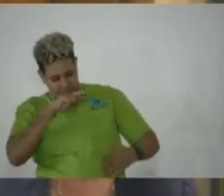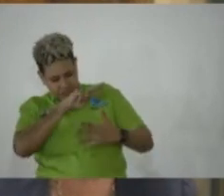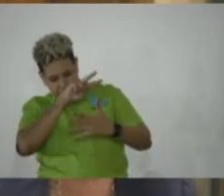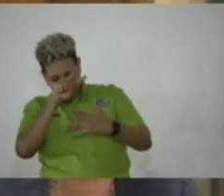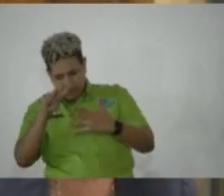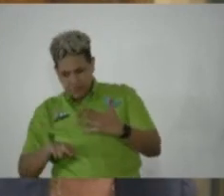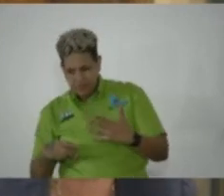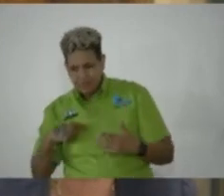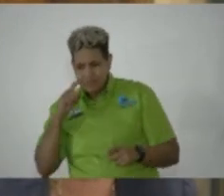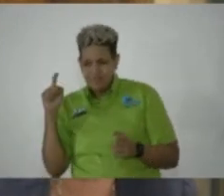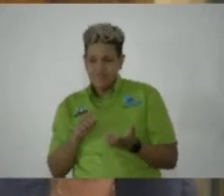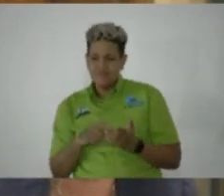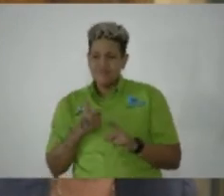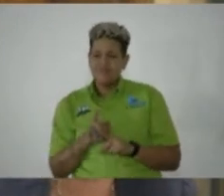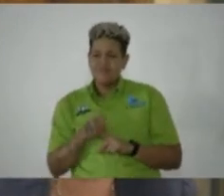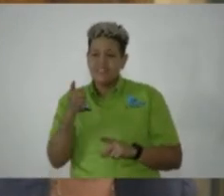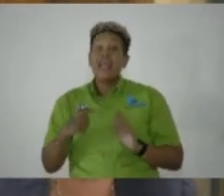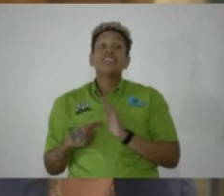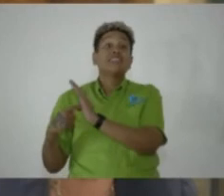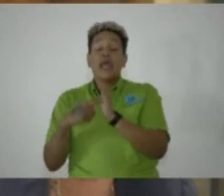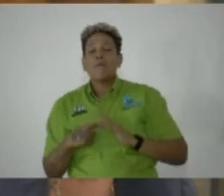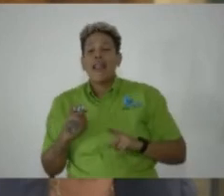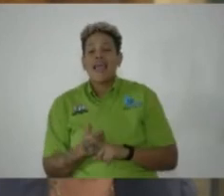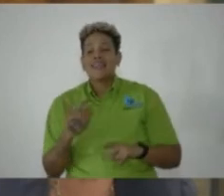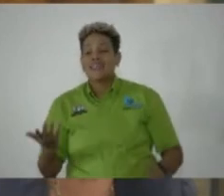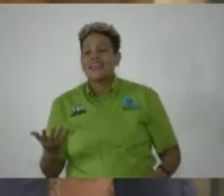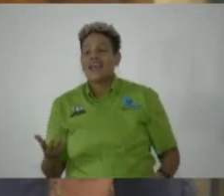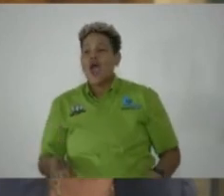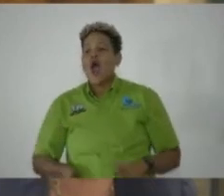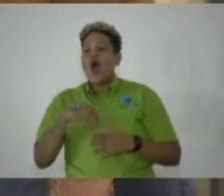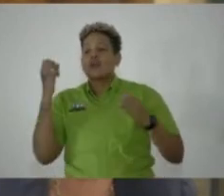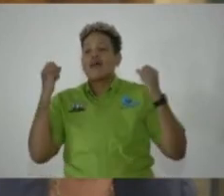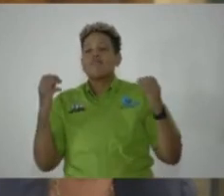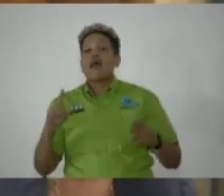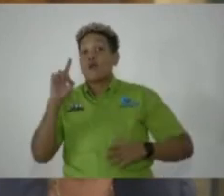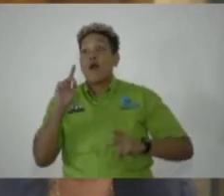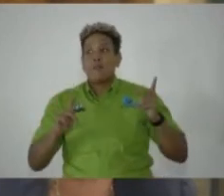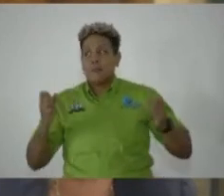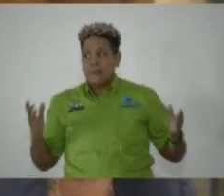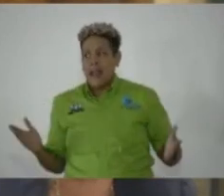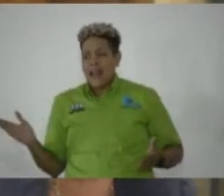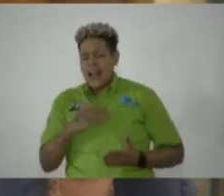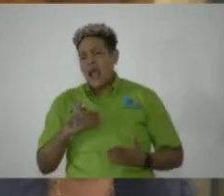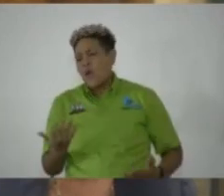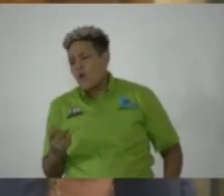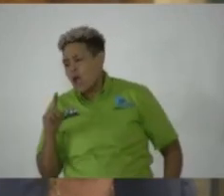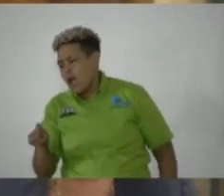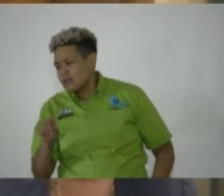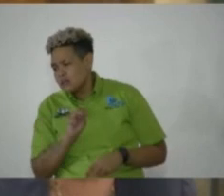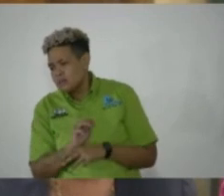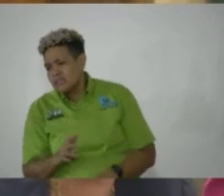them and realized that they symbolized the out-of-many-one people. And I then wanted to ask, Minister,